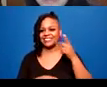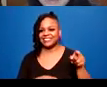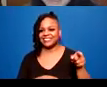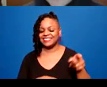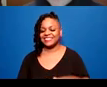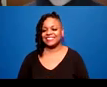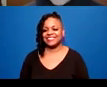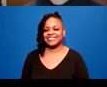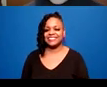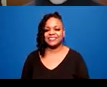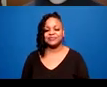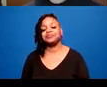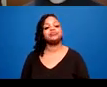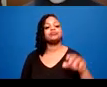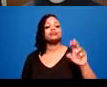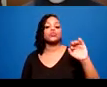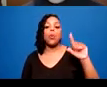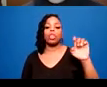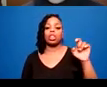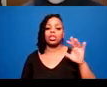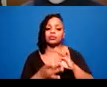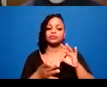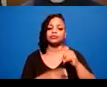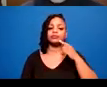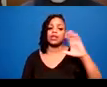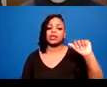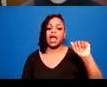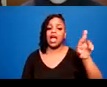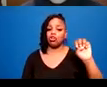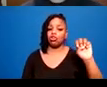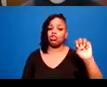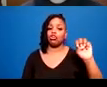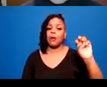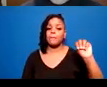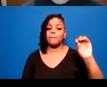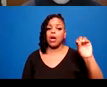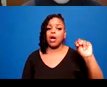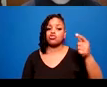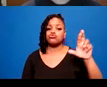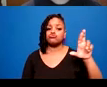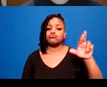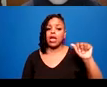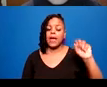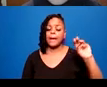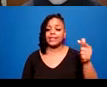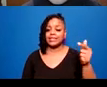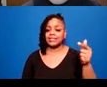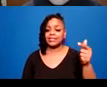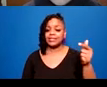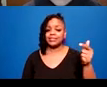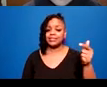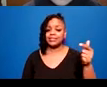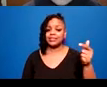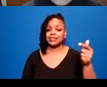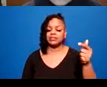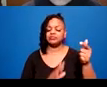Nicole wrote care mongering, which I believe is the gatekeeping of care and the control